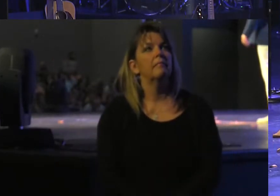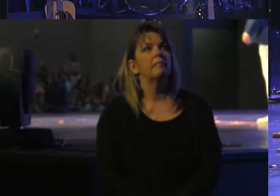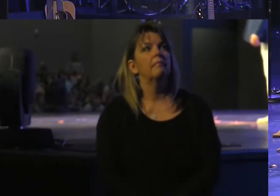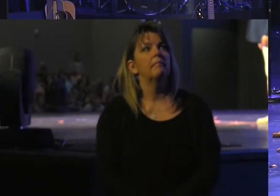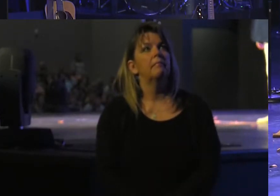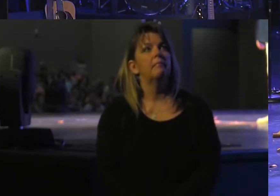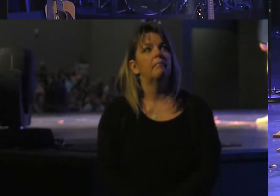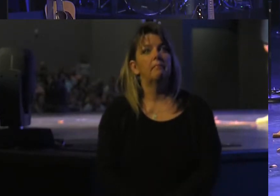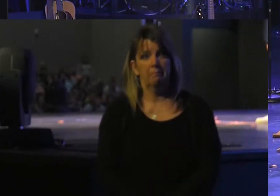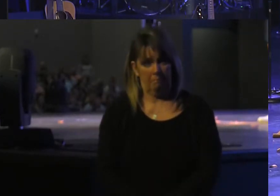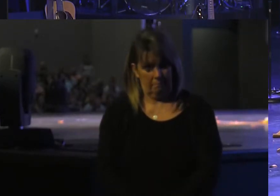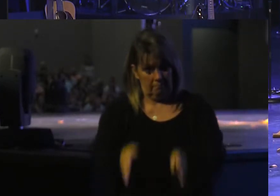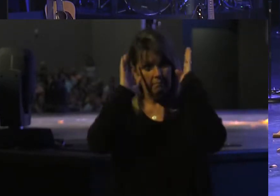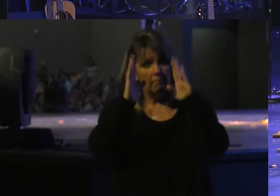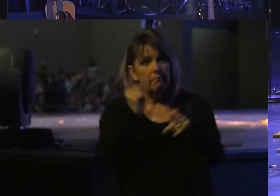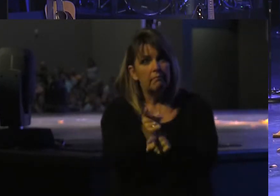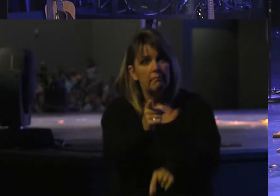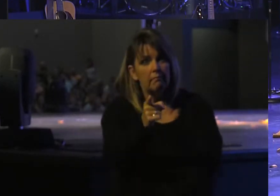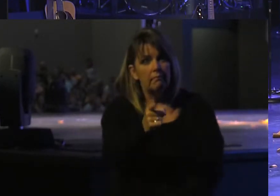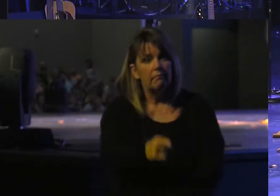Got your attention, didn't I?